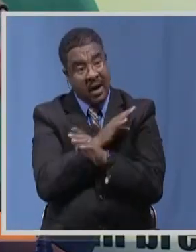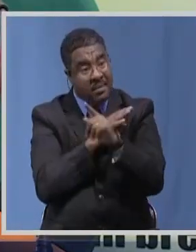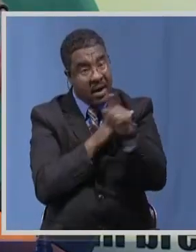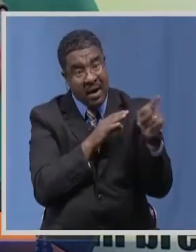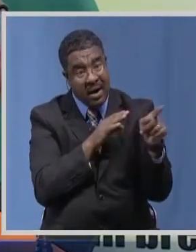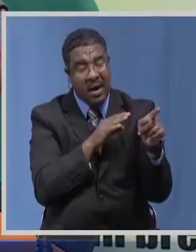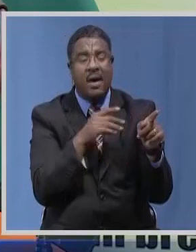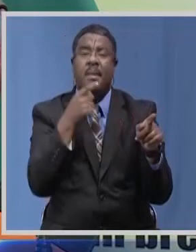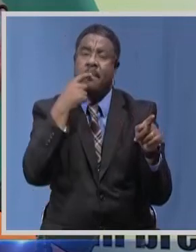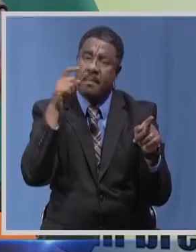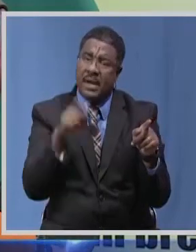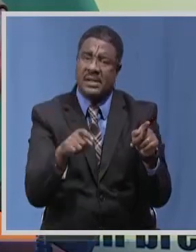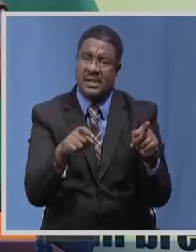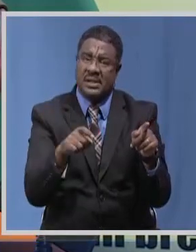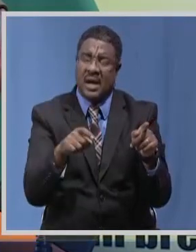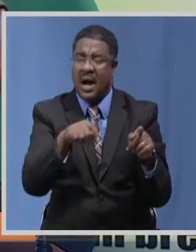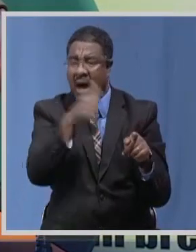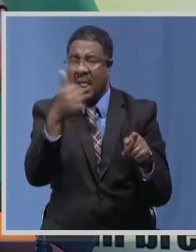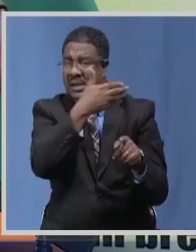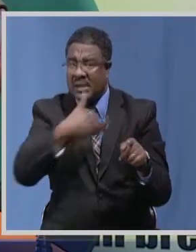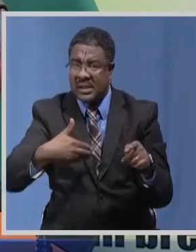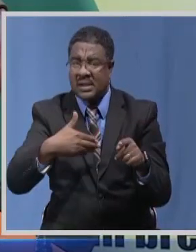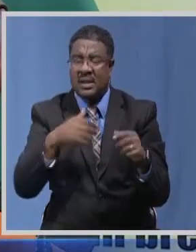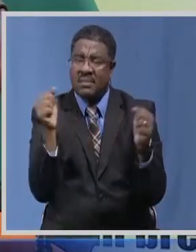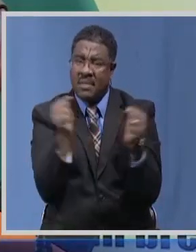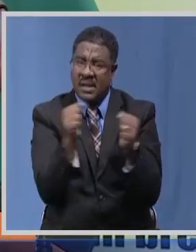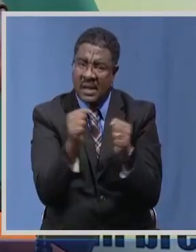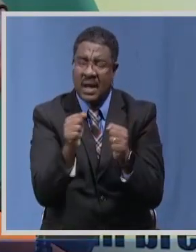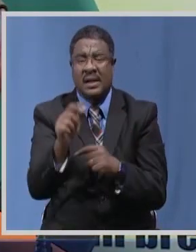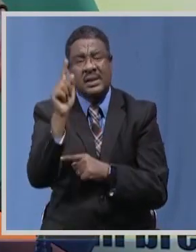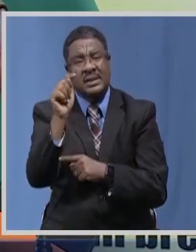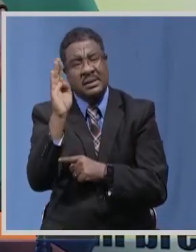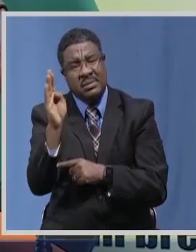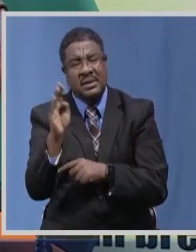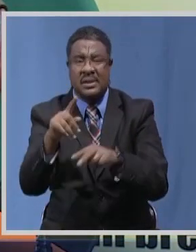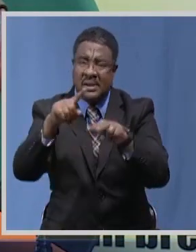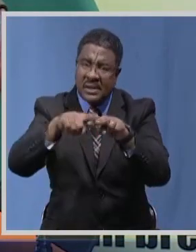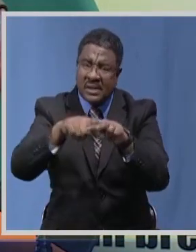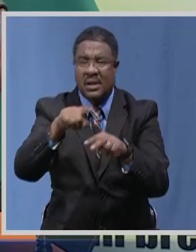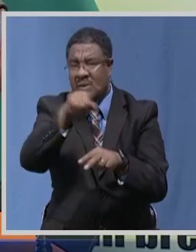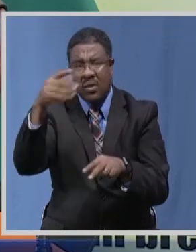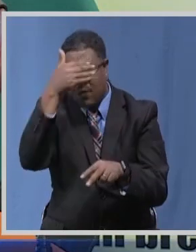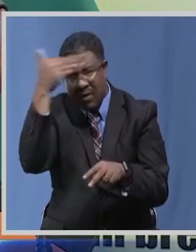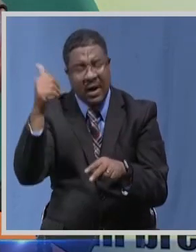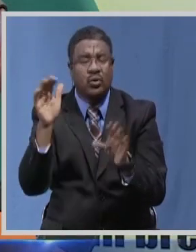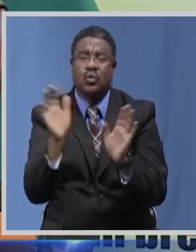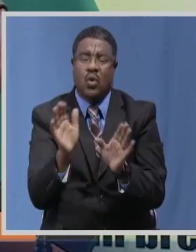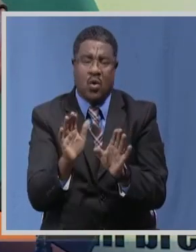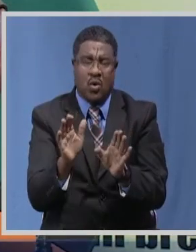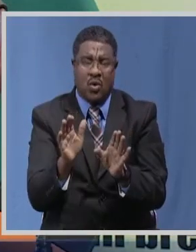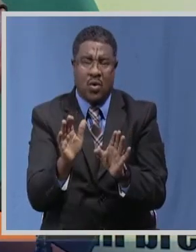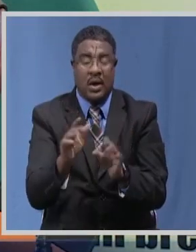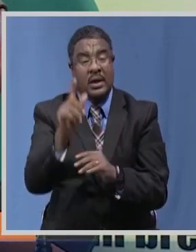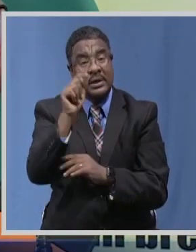guard against other serious diseases like malaria tuberculosis in HIV and AIDS TB and HIV AIDS